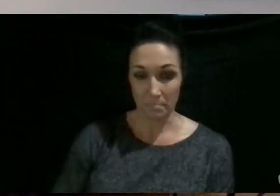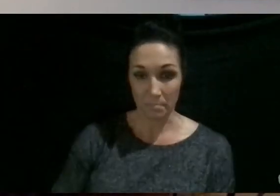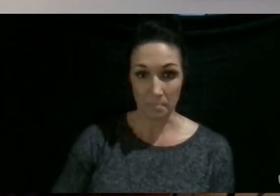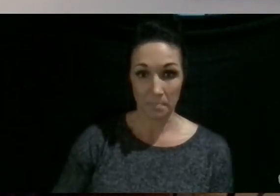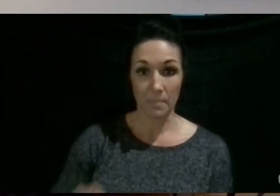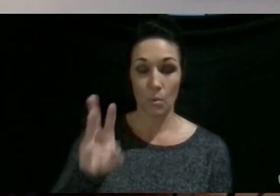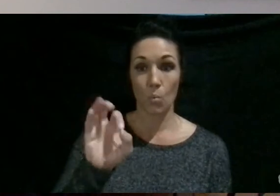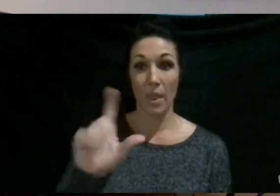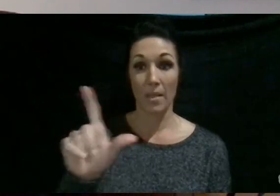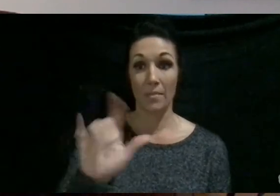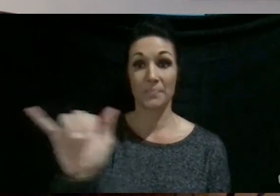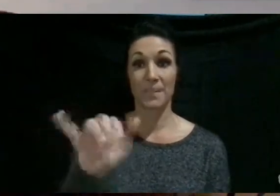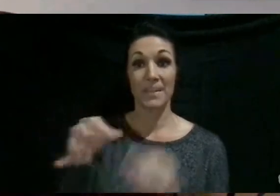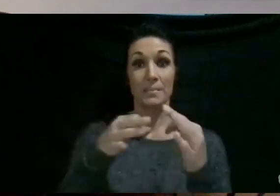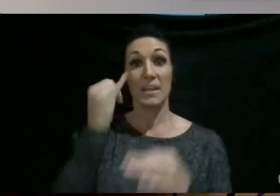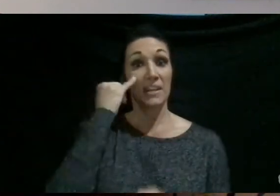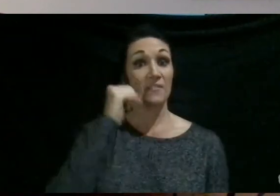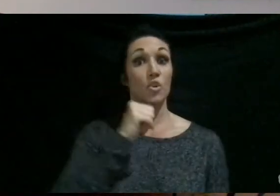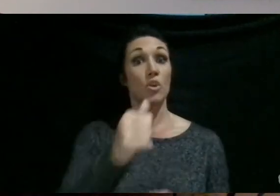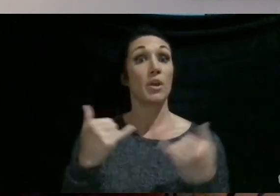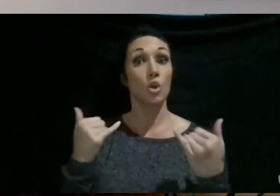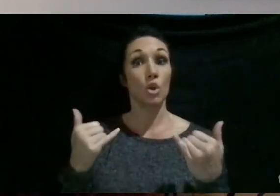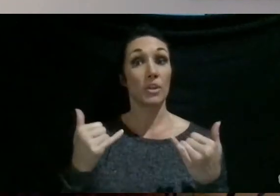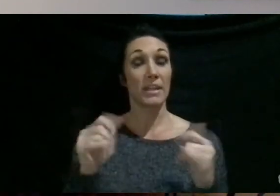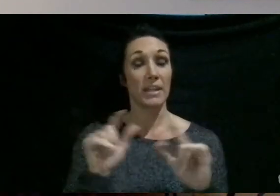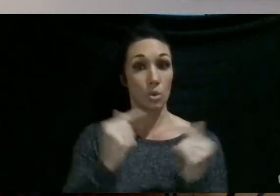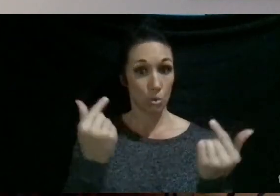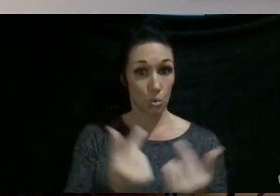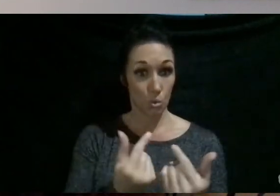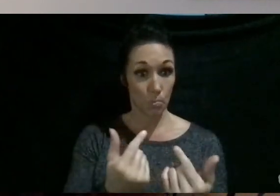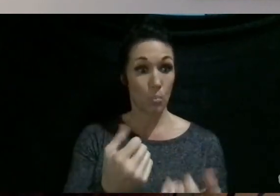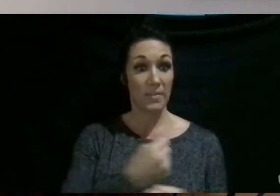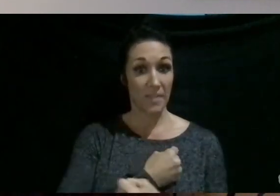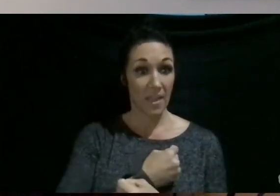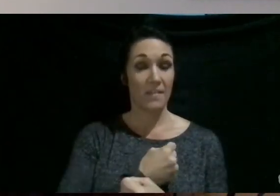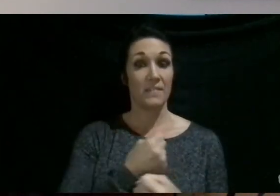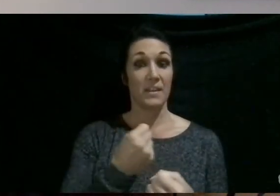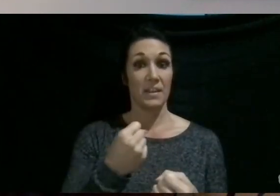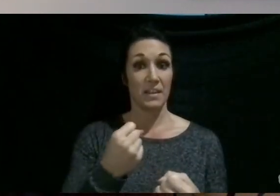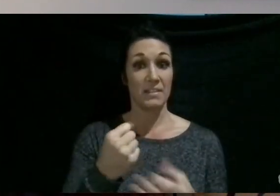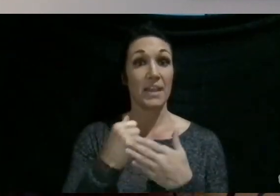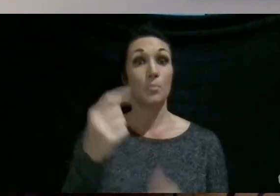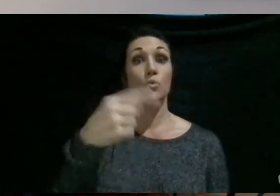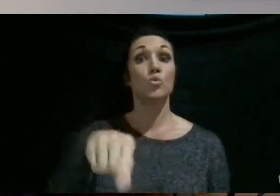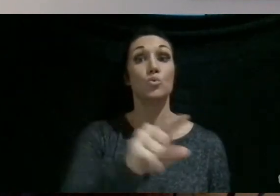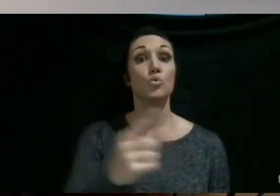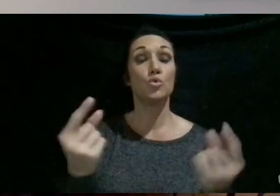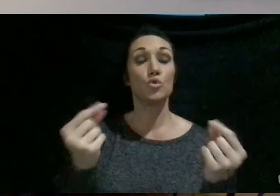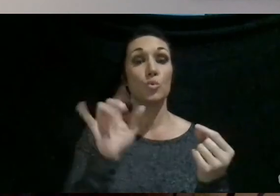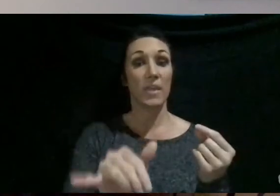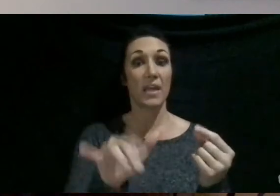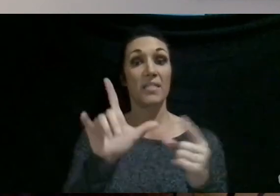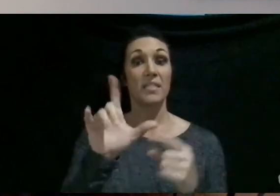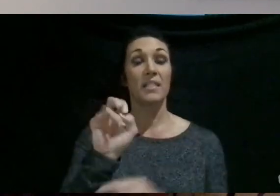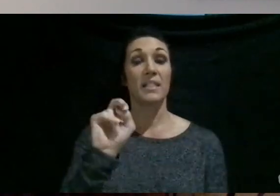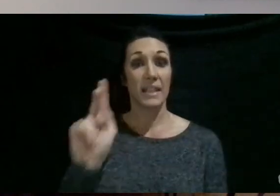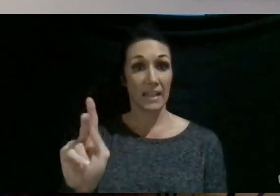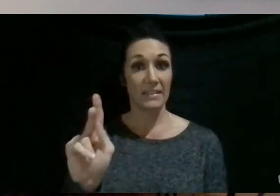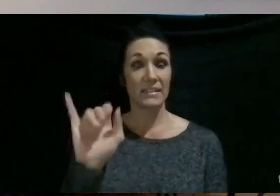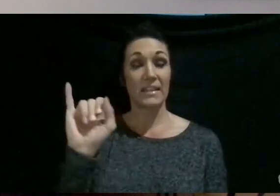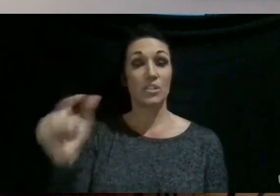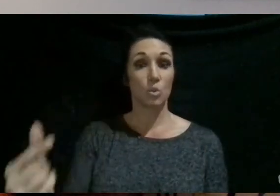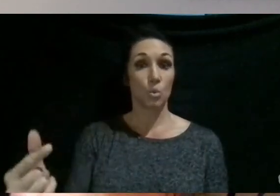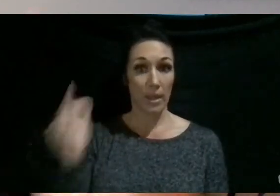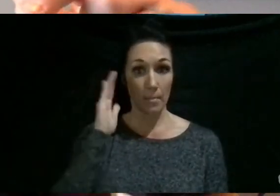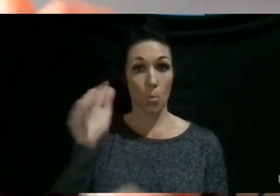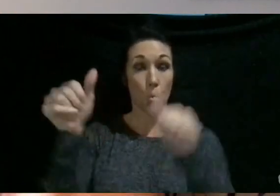Well, like I said, if you're not currently in a group, we would love to have you do that. So there are links on our Instagram to jump in those. We'll